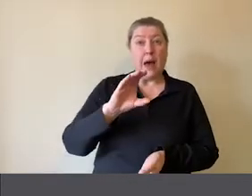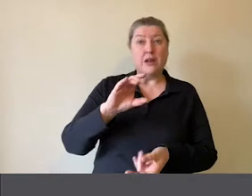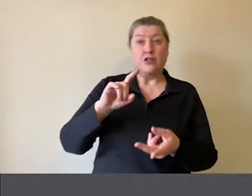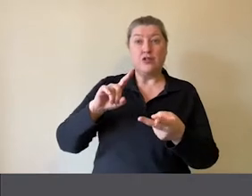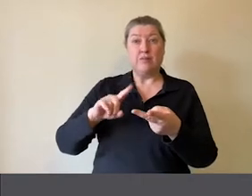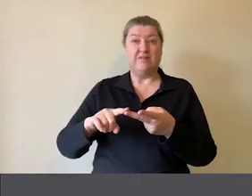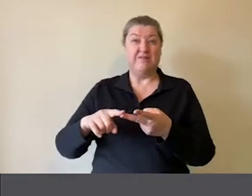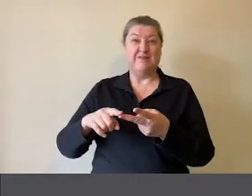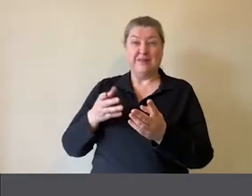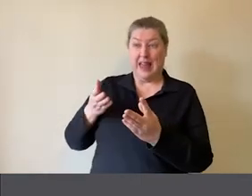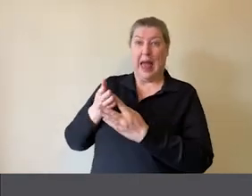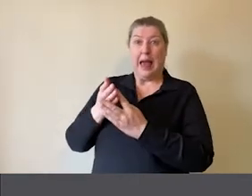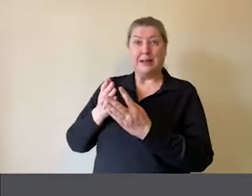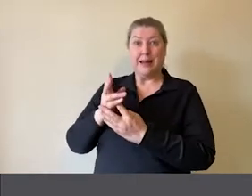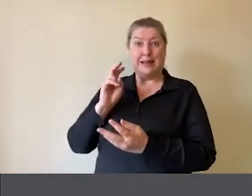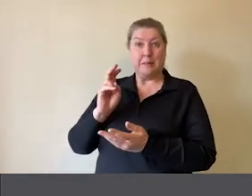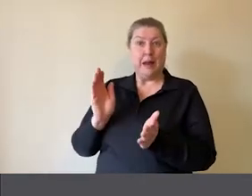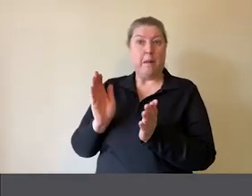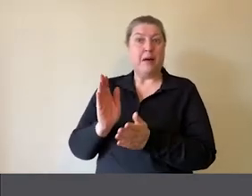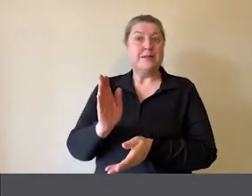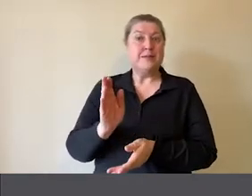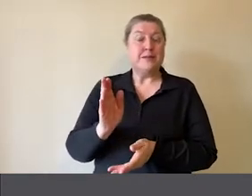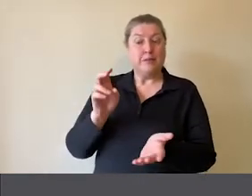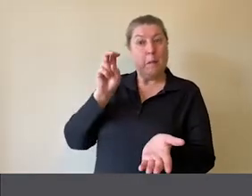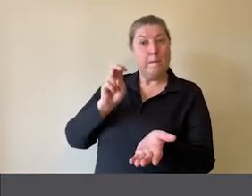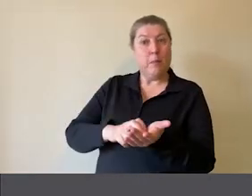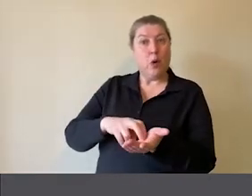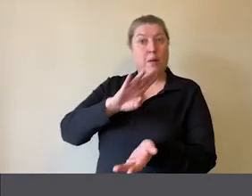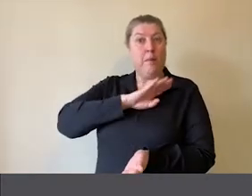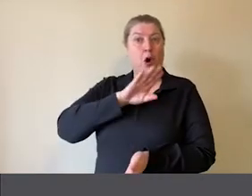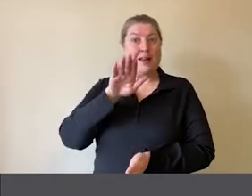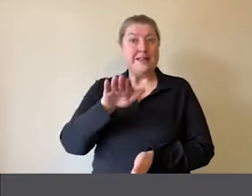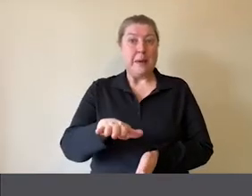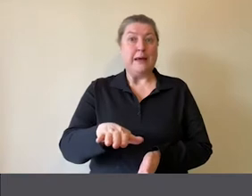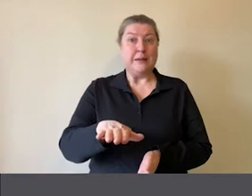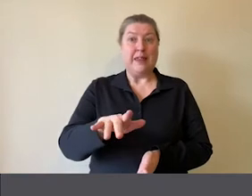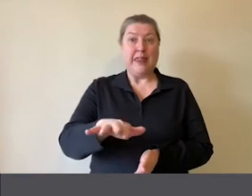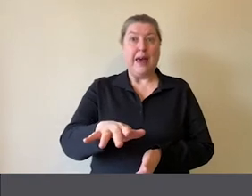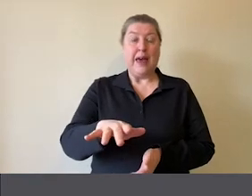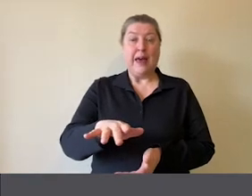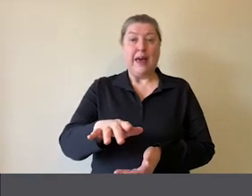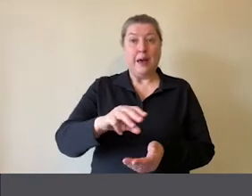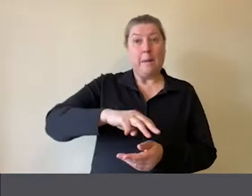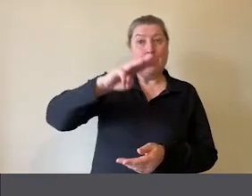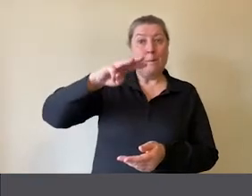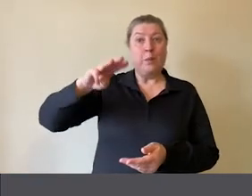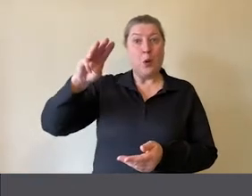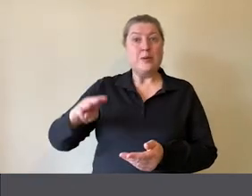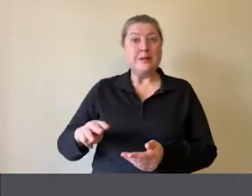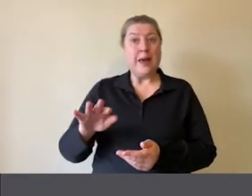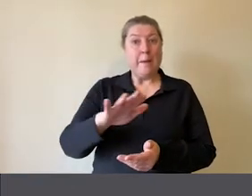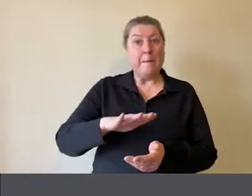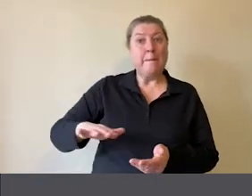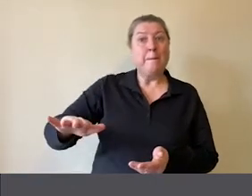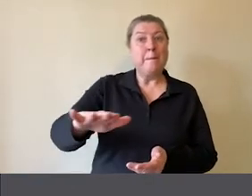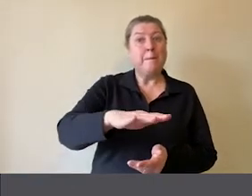access minibuses could book a parking space on the museum site which meant